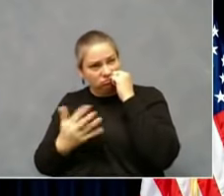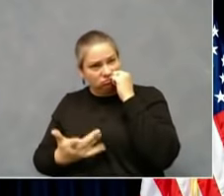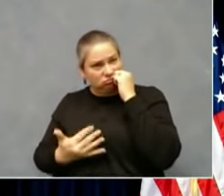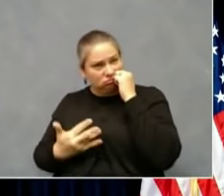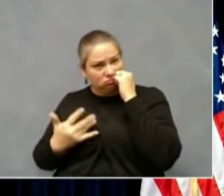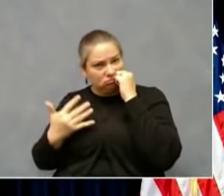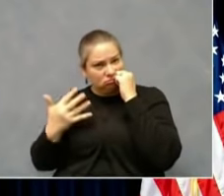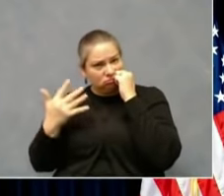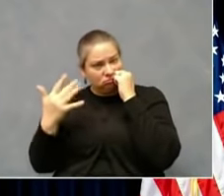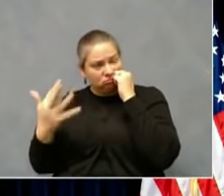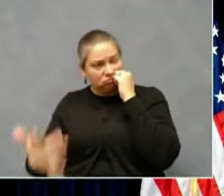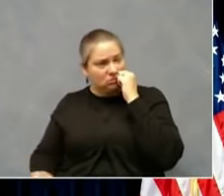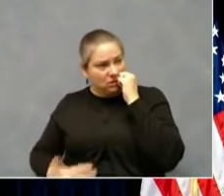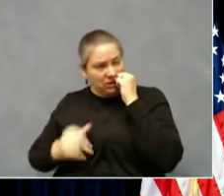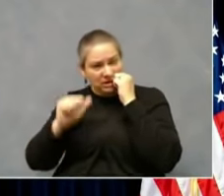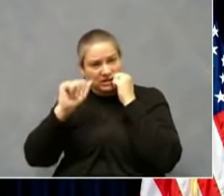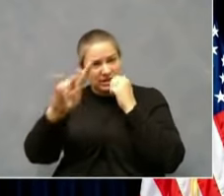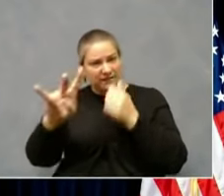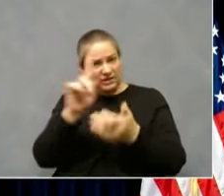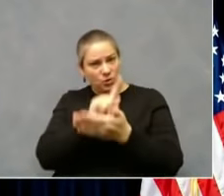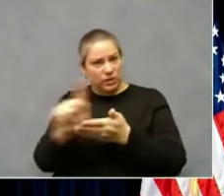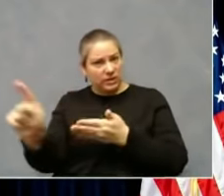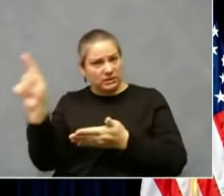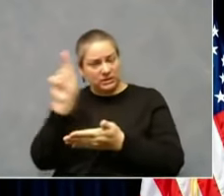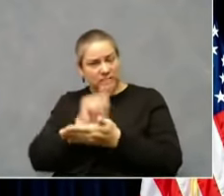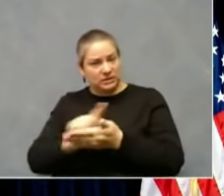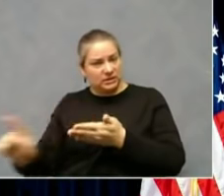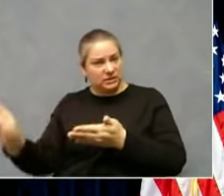really expect resolution by the end of the year?